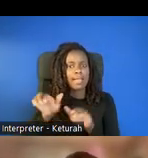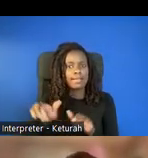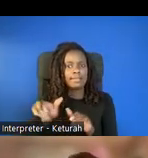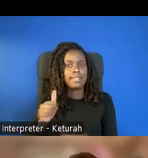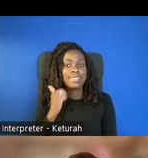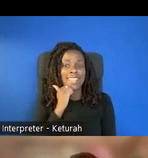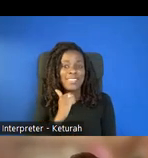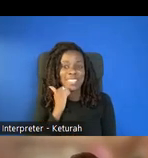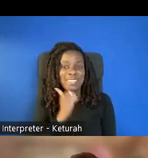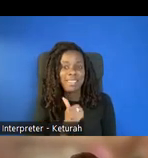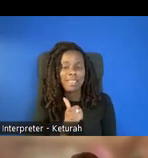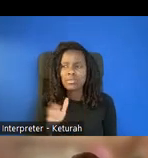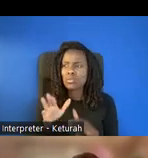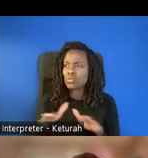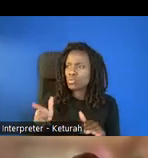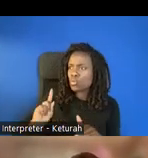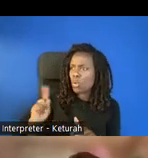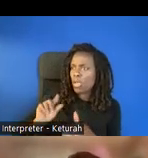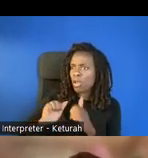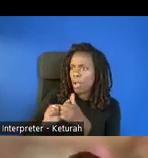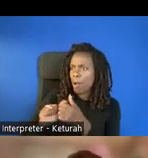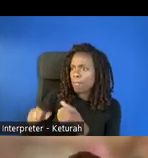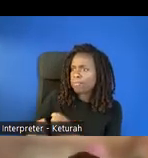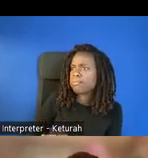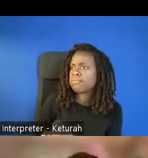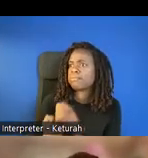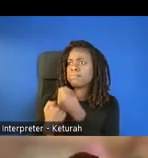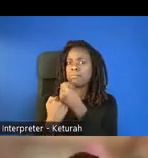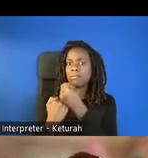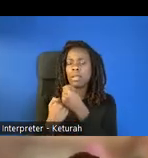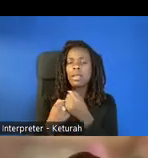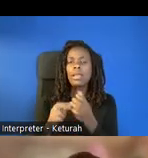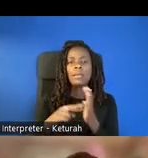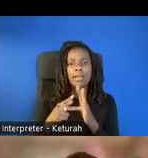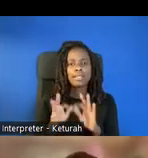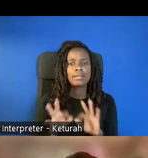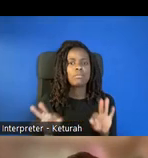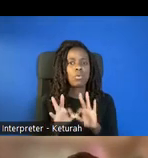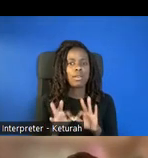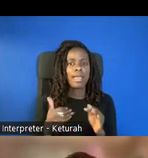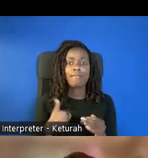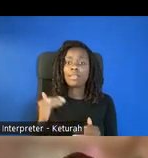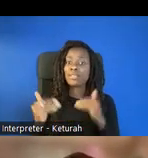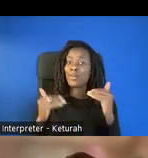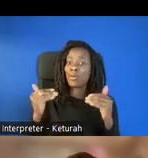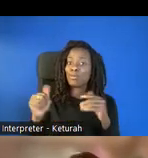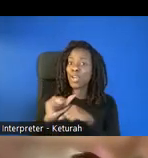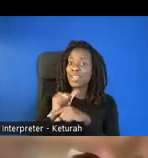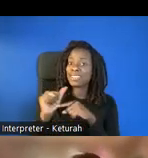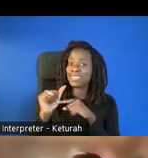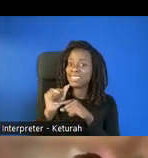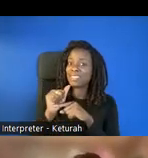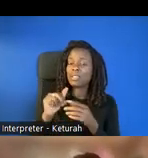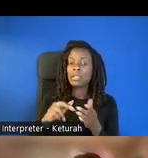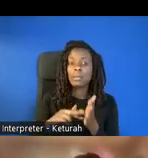and how can we support them in moving forward, but that requires that there's adult practices. Perhaps there are, I'm facilitating learning,